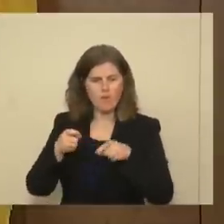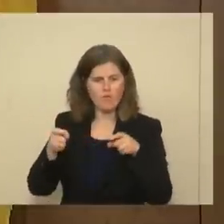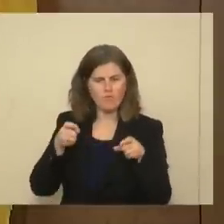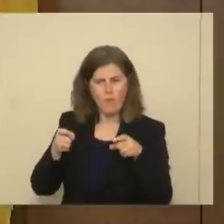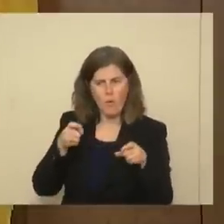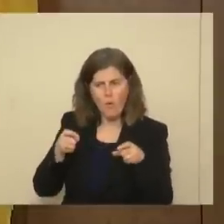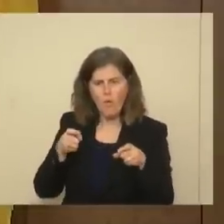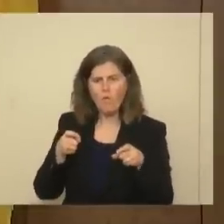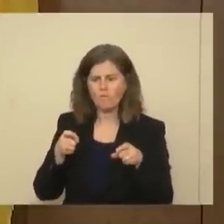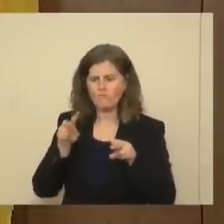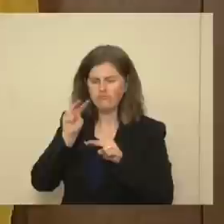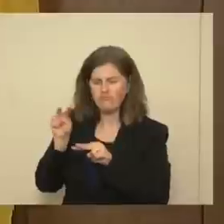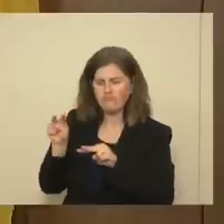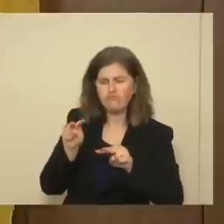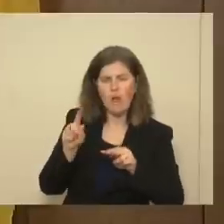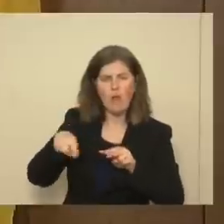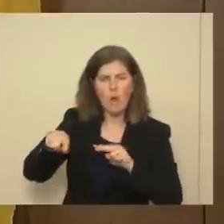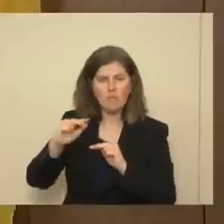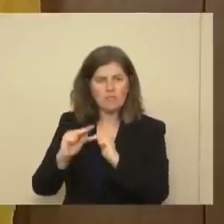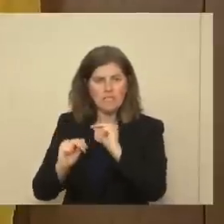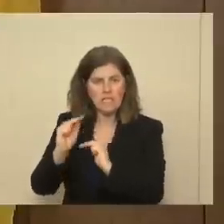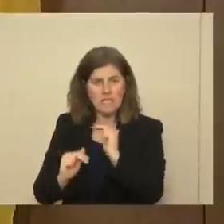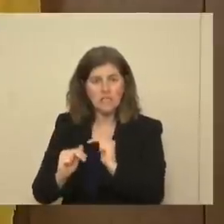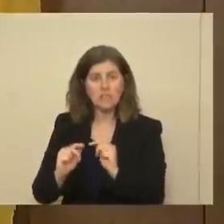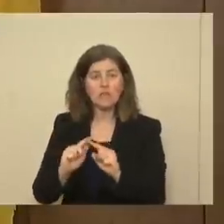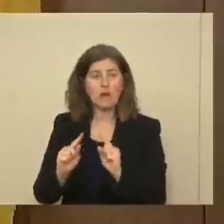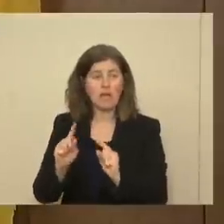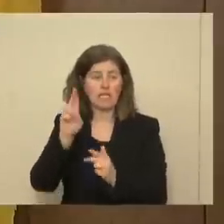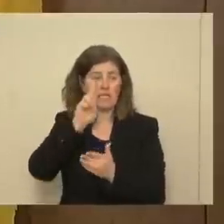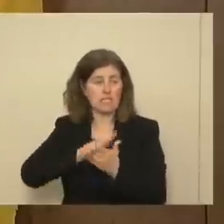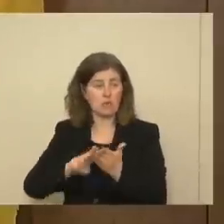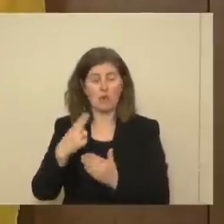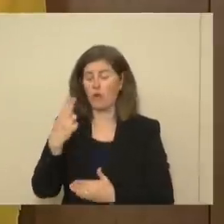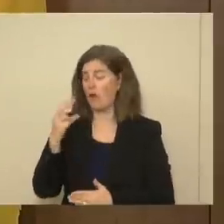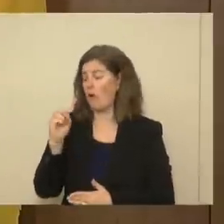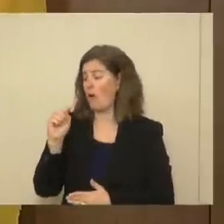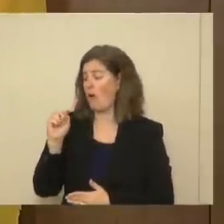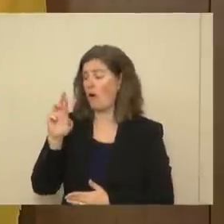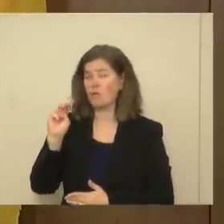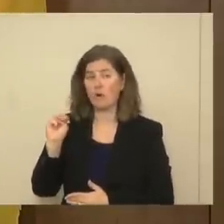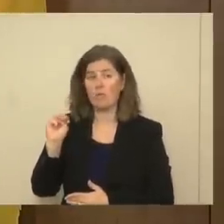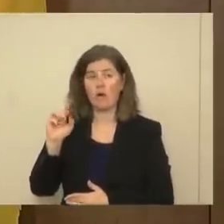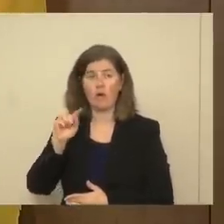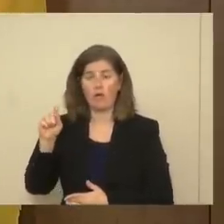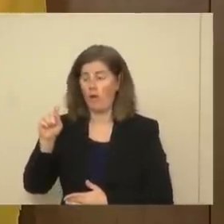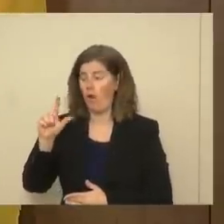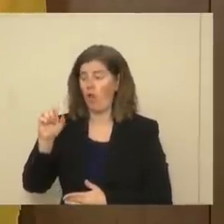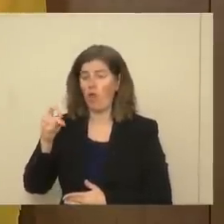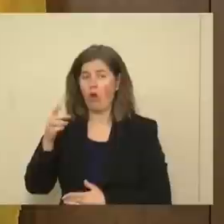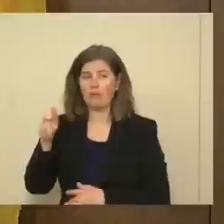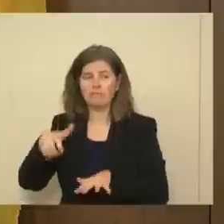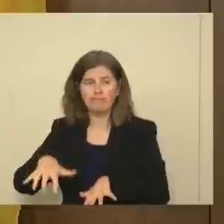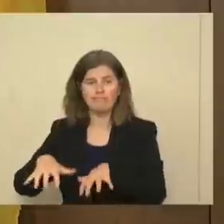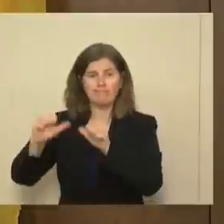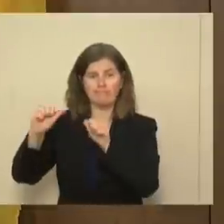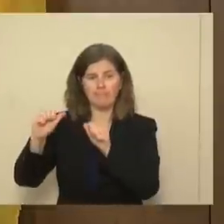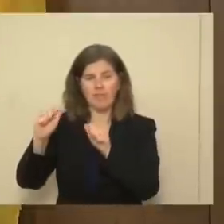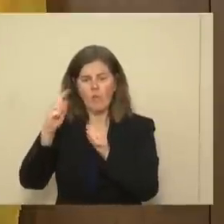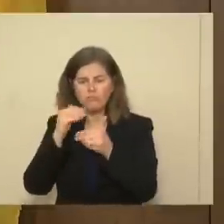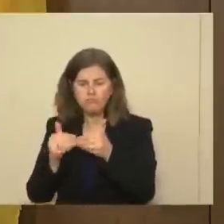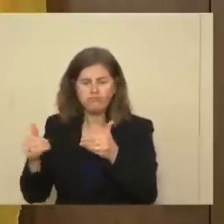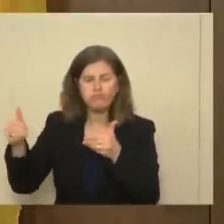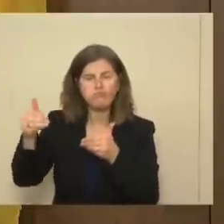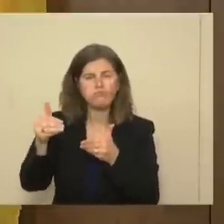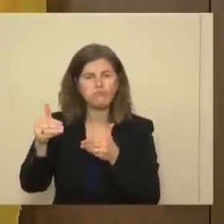the oversight of such facilities, but Secretary Hotram Lopez is taking the lead in advancing, and we talked about this